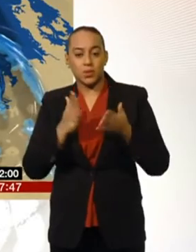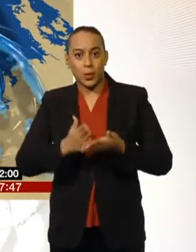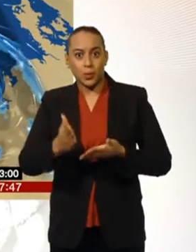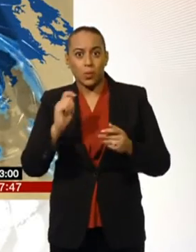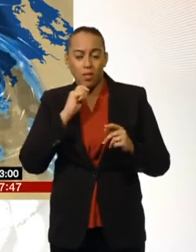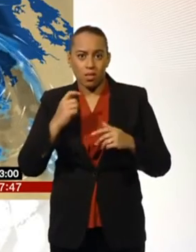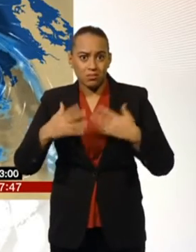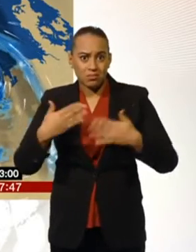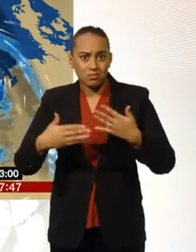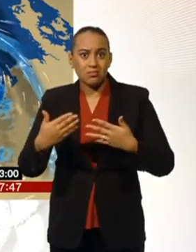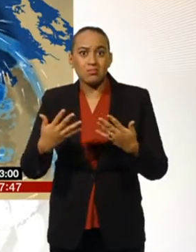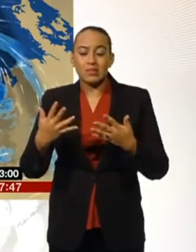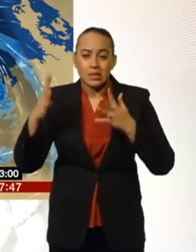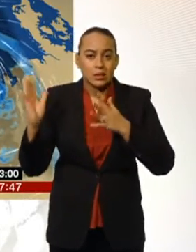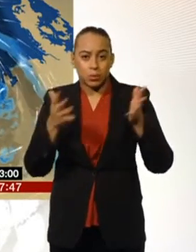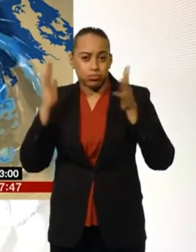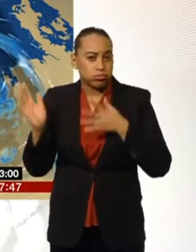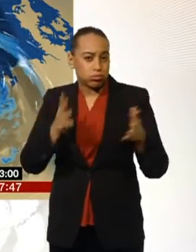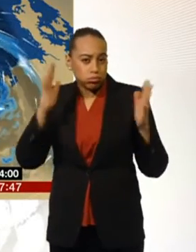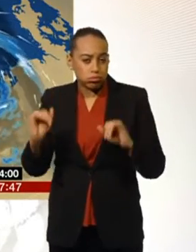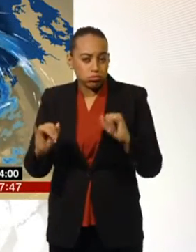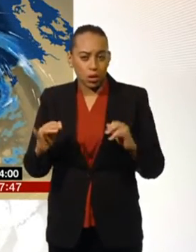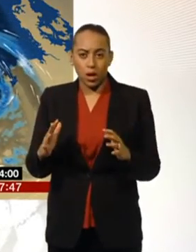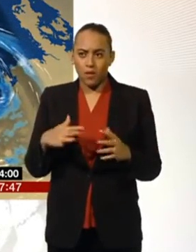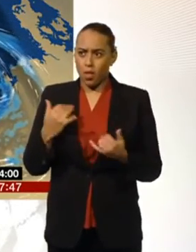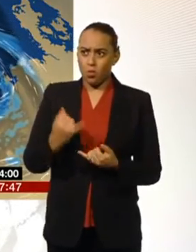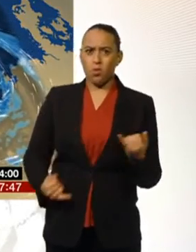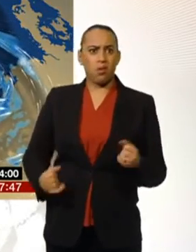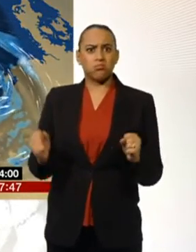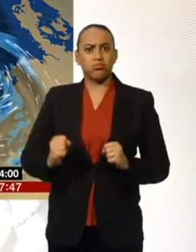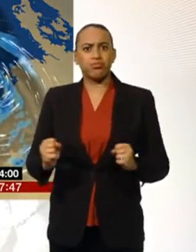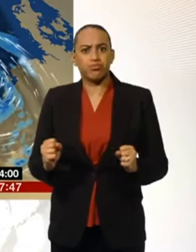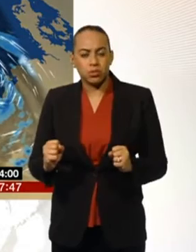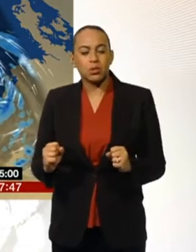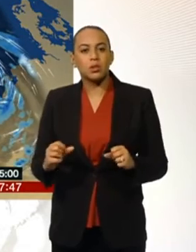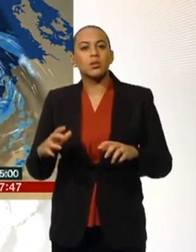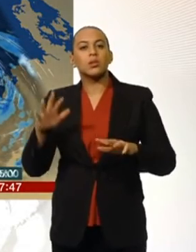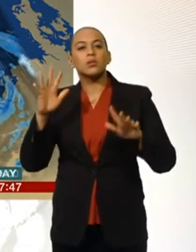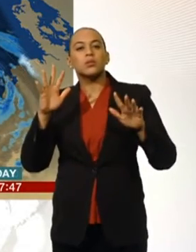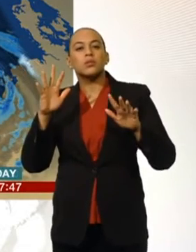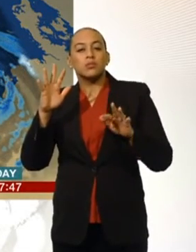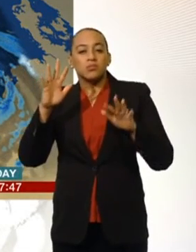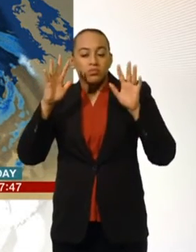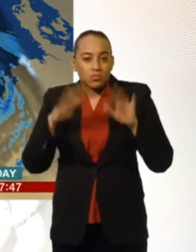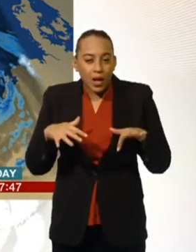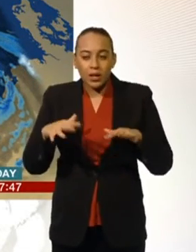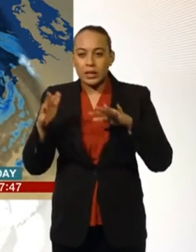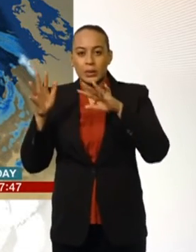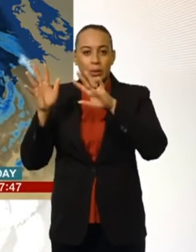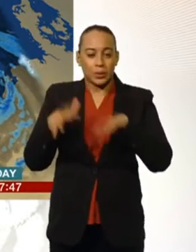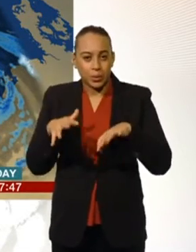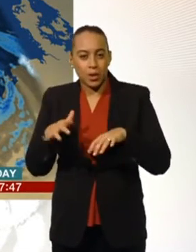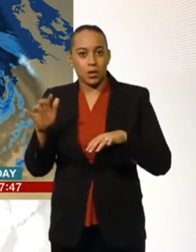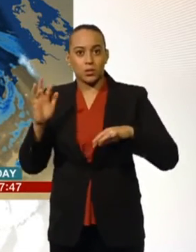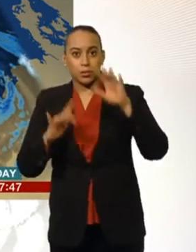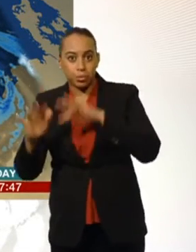Gales, if not severe, gales developing later. That's going to make it feel especially cold. Outbreaks of rain, sleet and snow continue across eastern counties